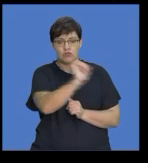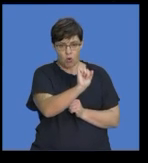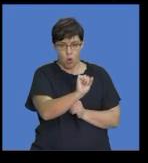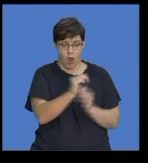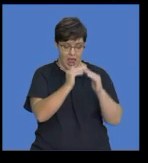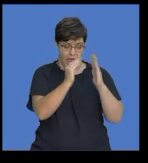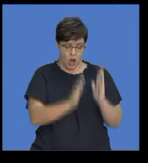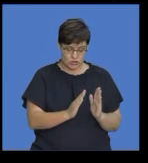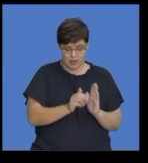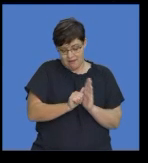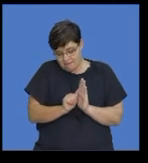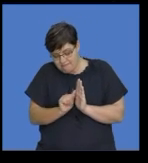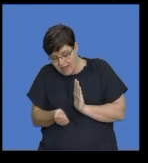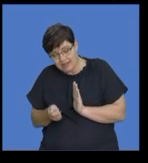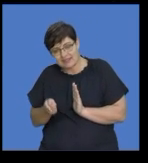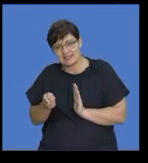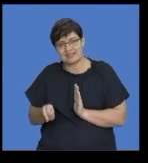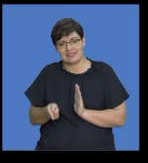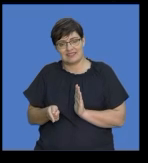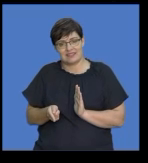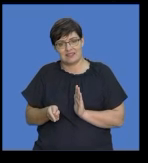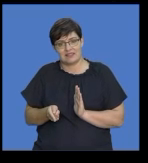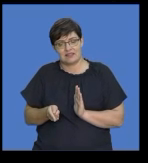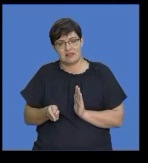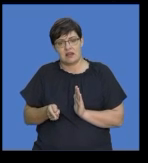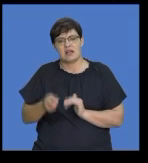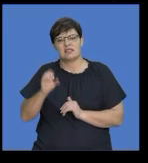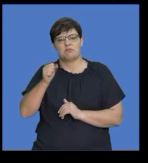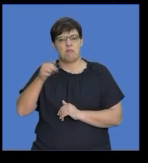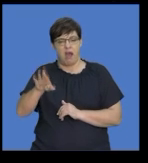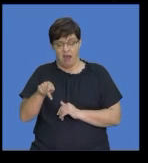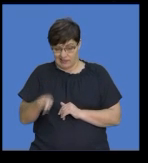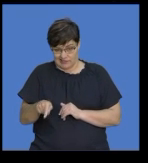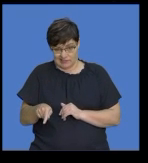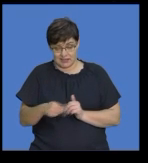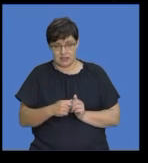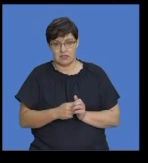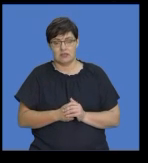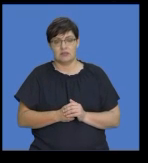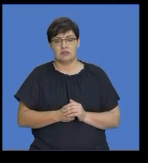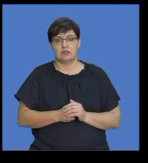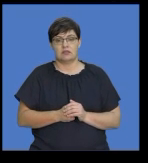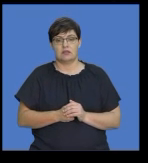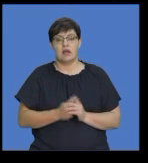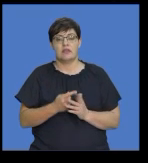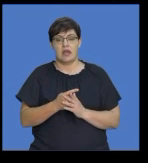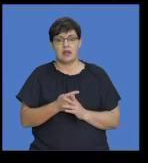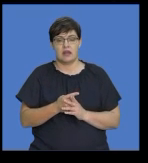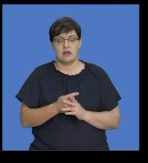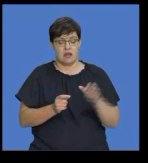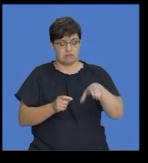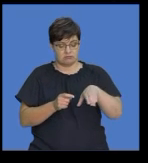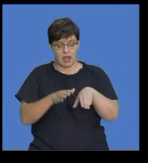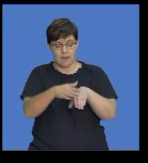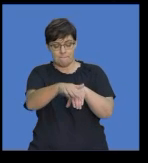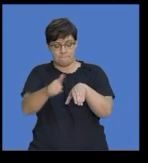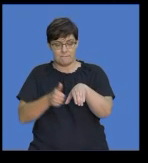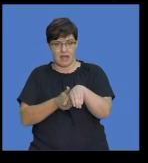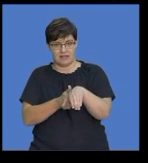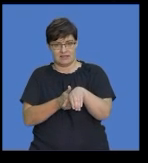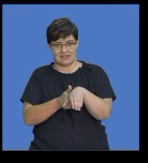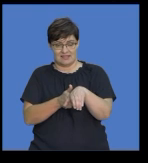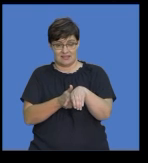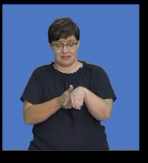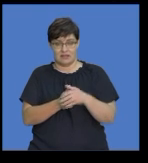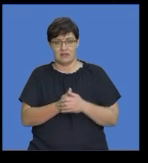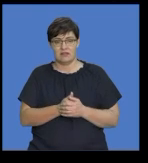the local spa and then behind you see it could mean that you need to go